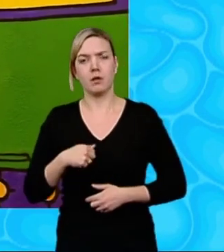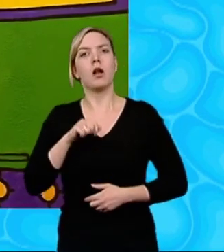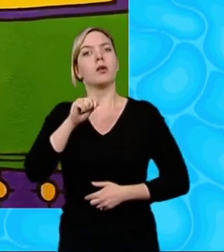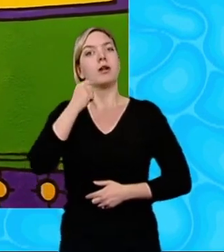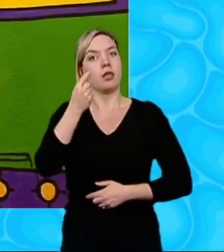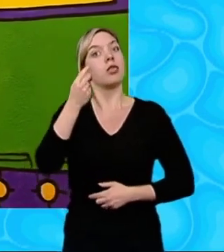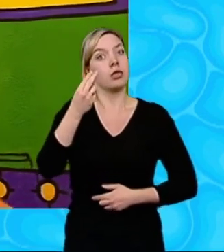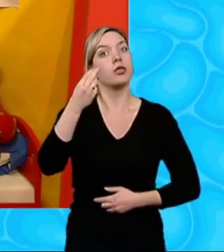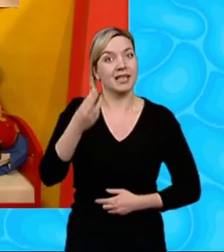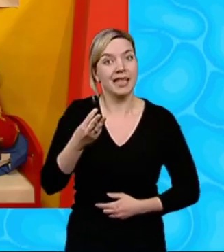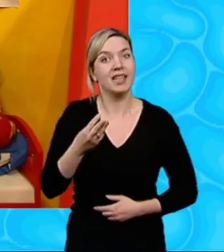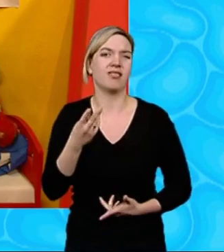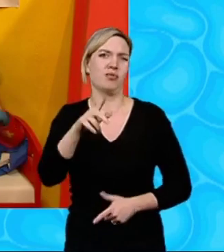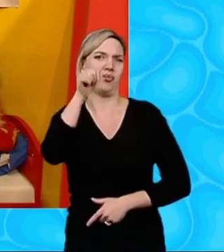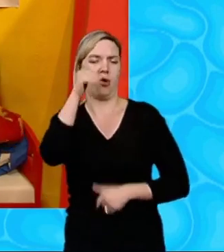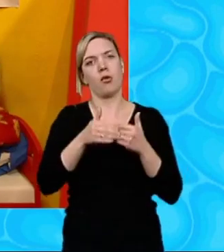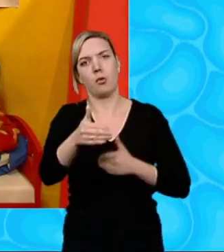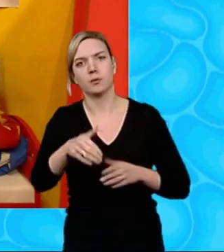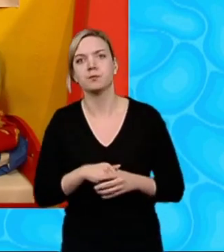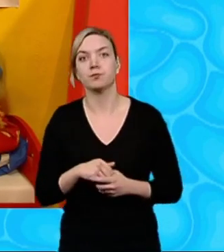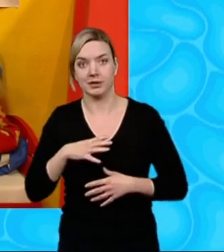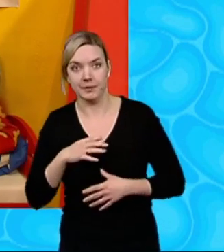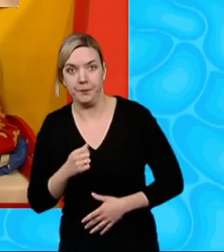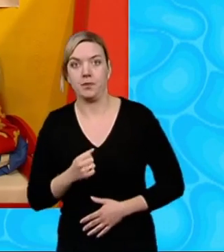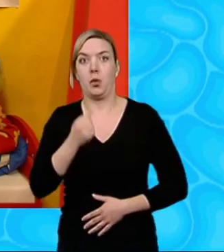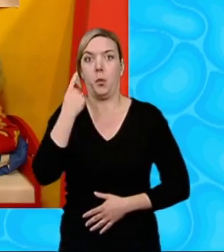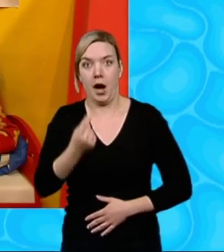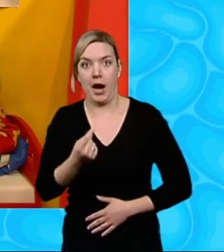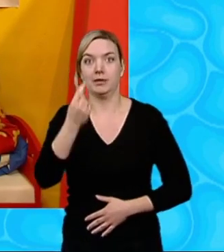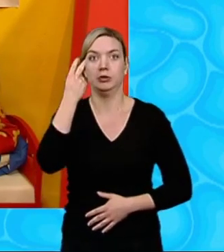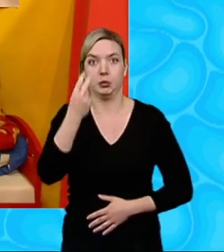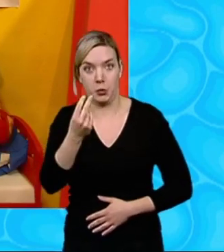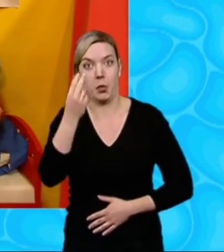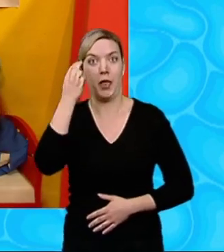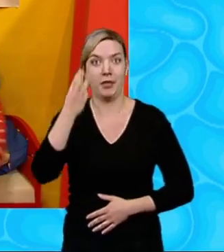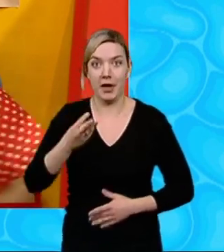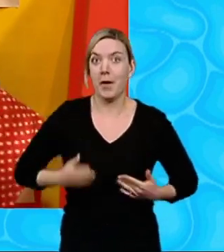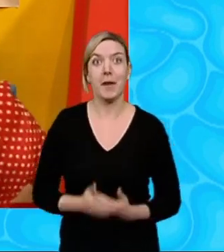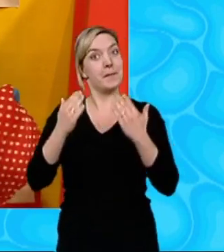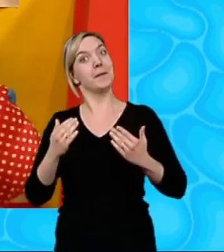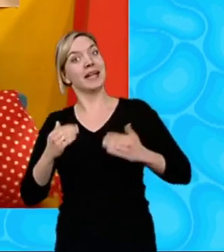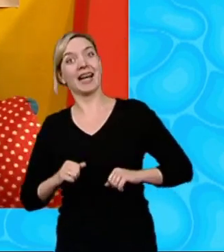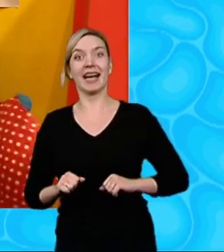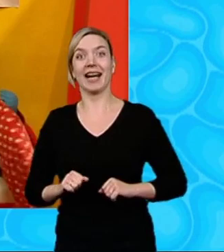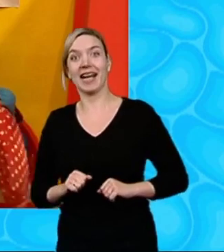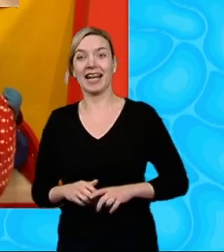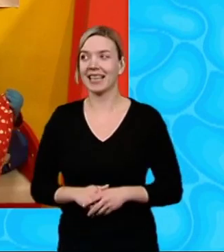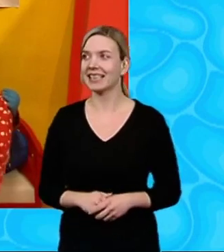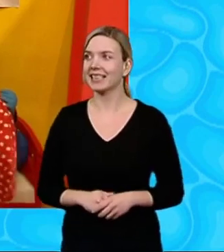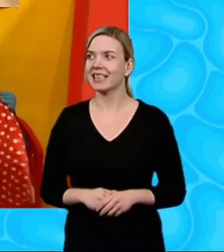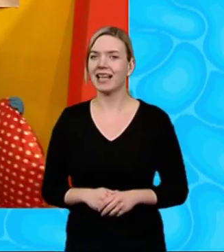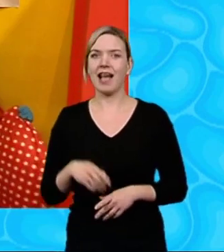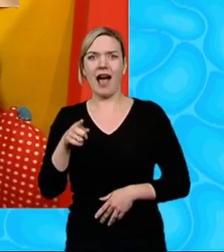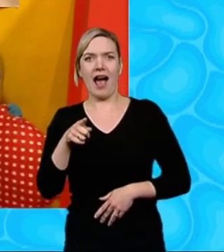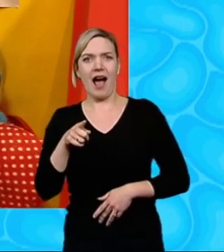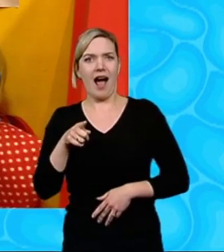And, well, you know the rest Yeah One, two, three Hey, pup Oh, no,